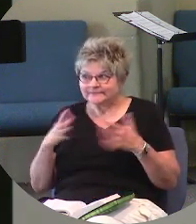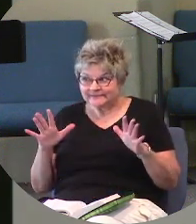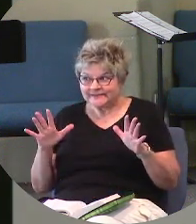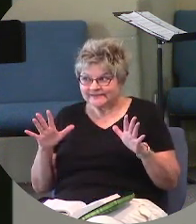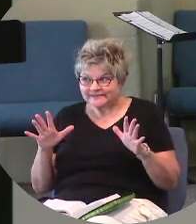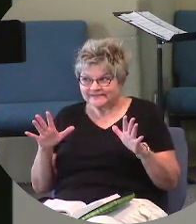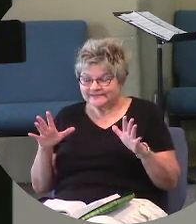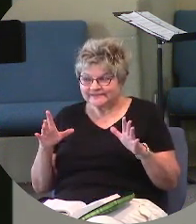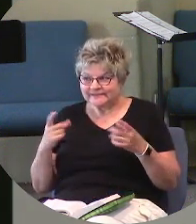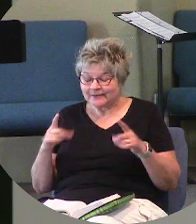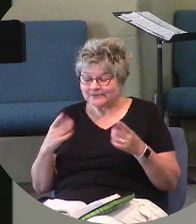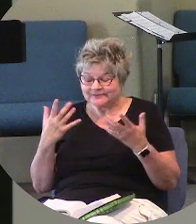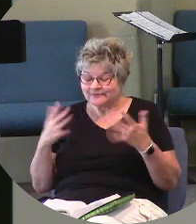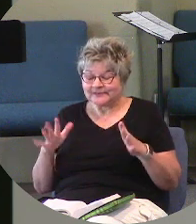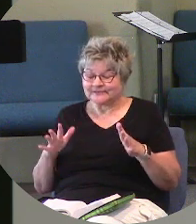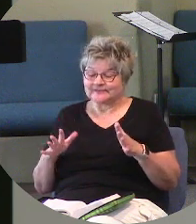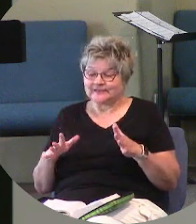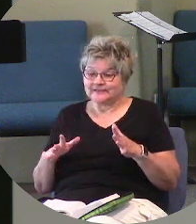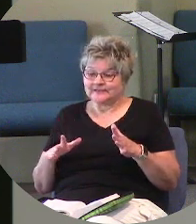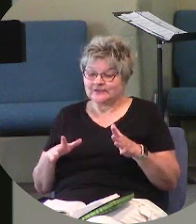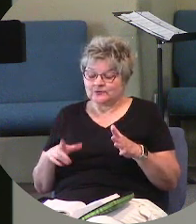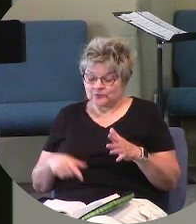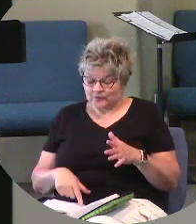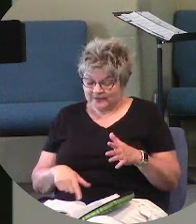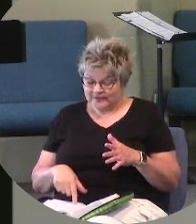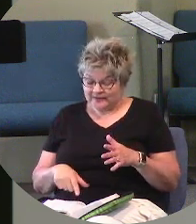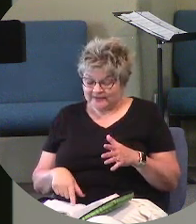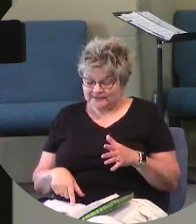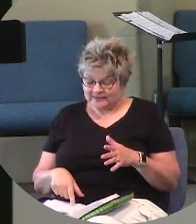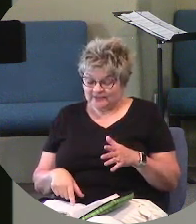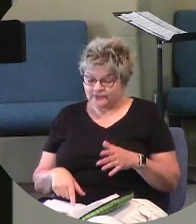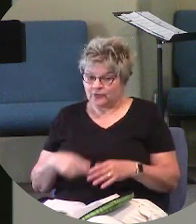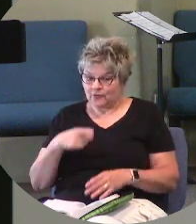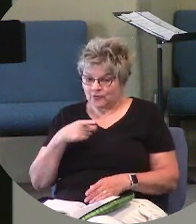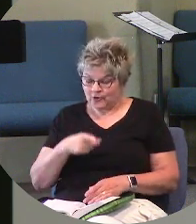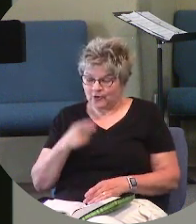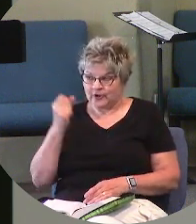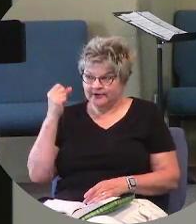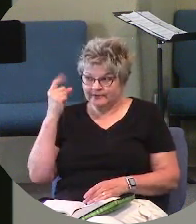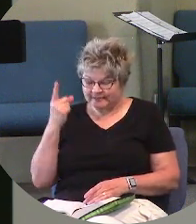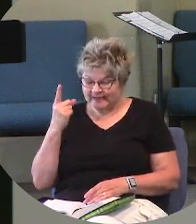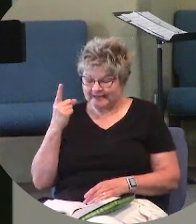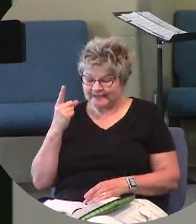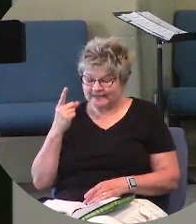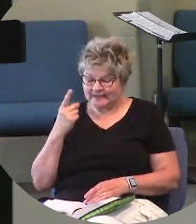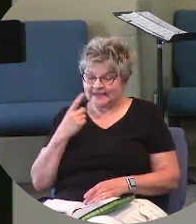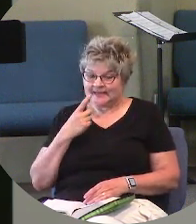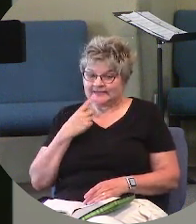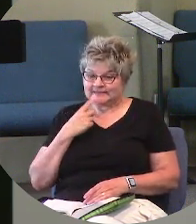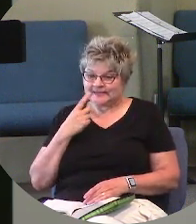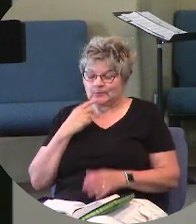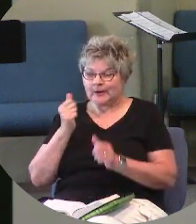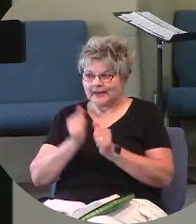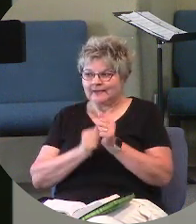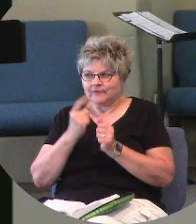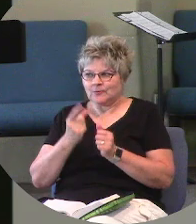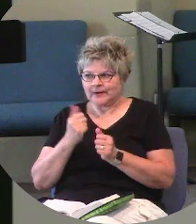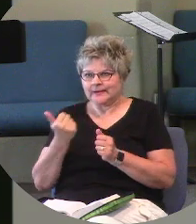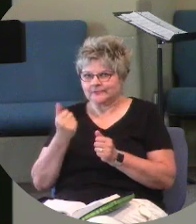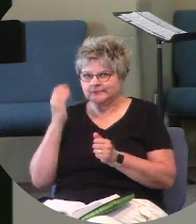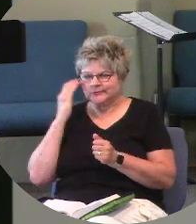this is as much her coming to grips and publicly saying what everybody probably already knows,